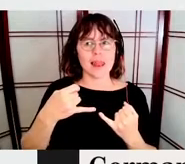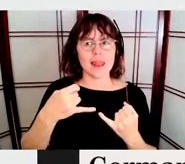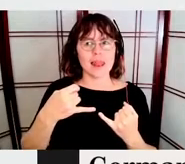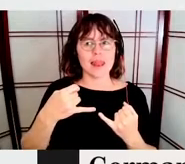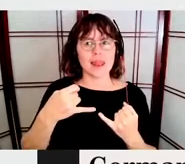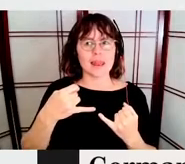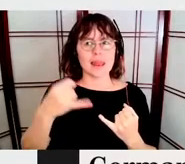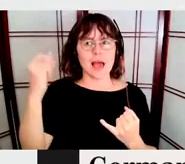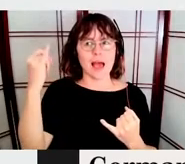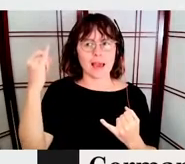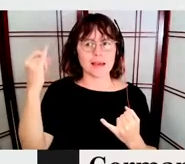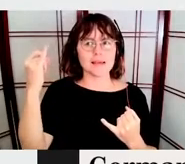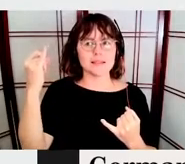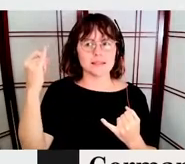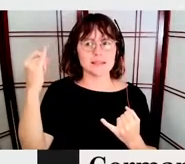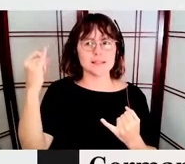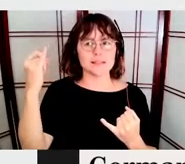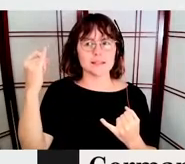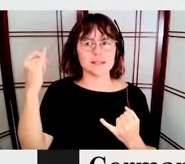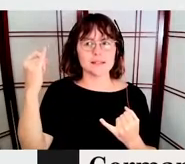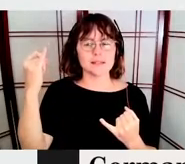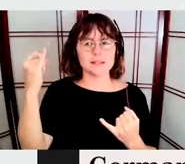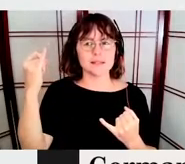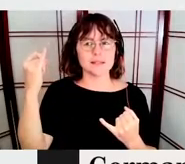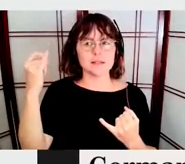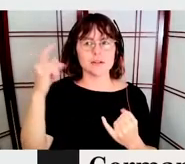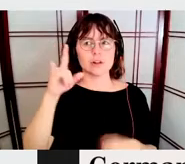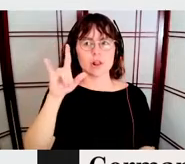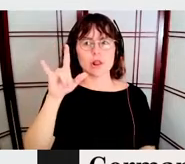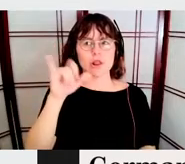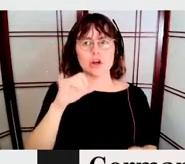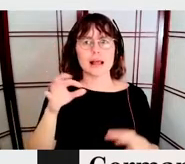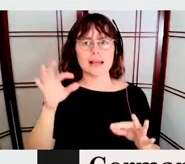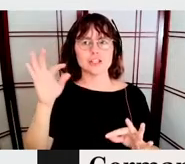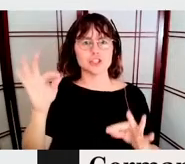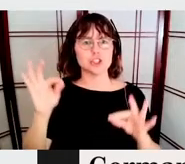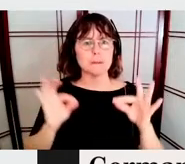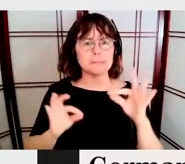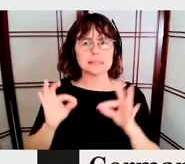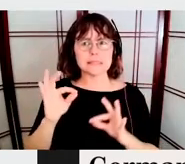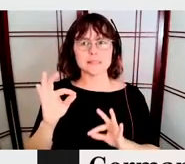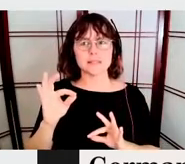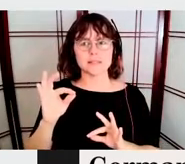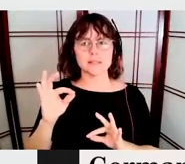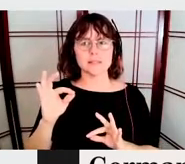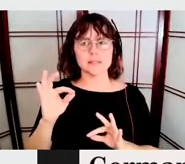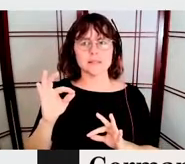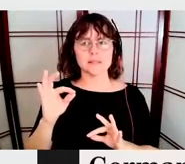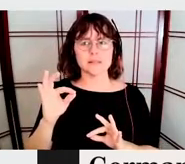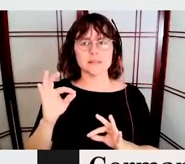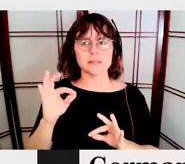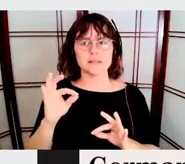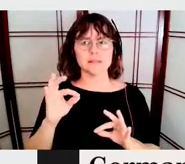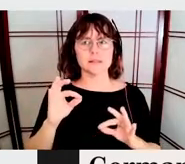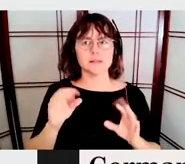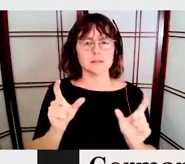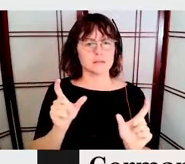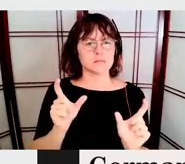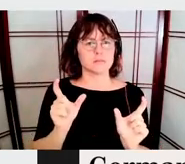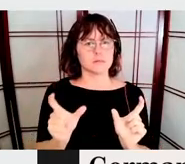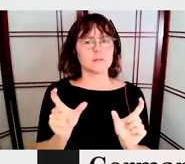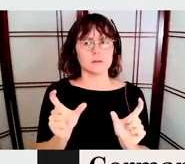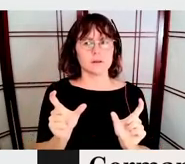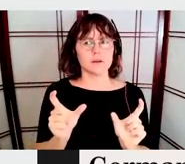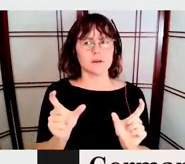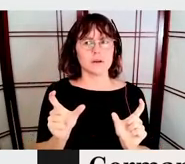And how the, the, the and the ring, designed by Leila, they, they come together in order to, to, give shape to,